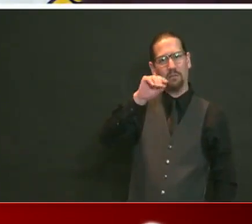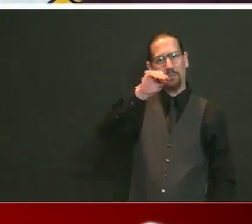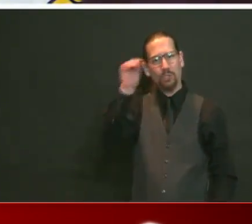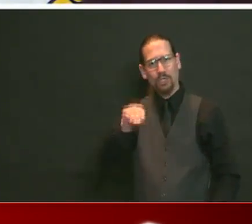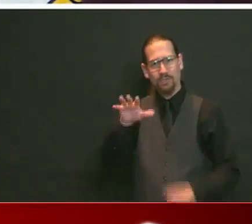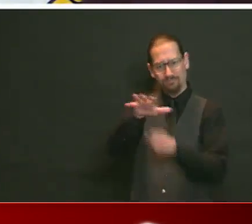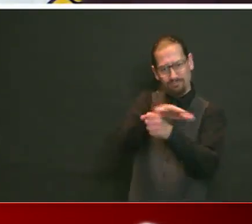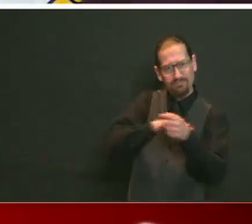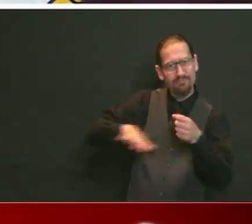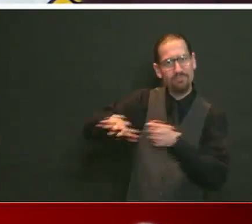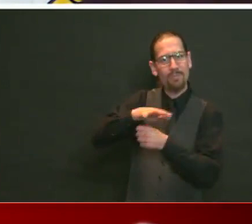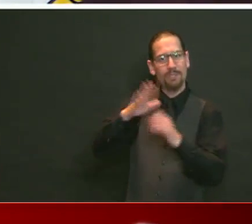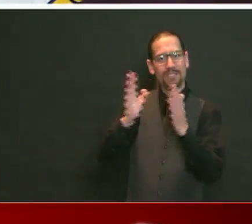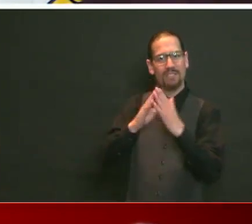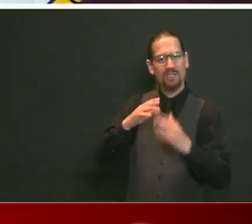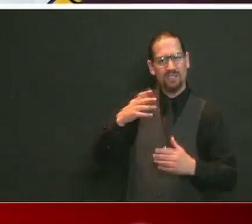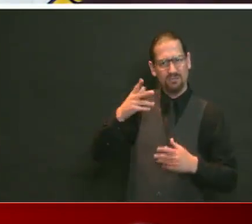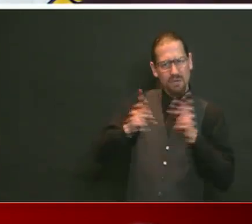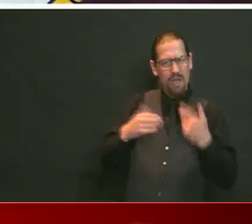That's a problem.